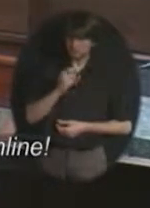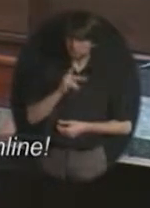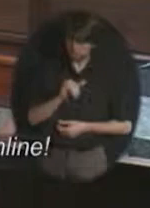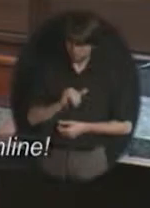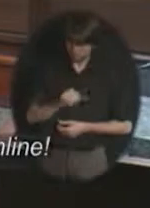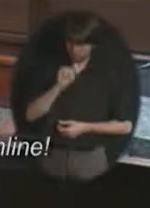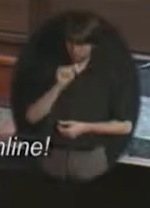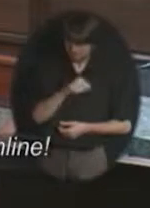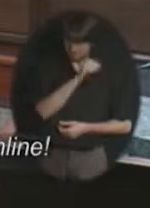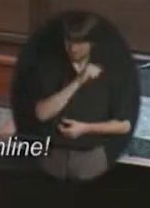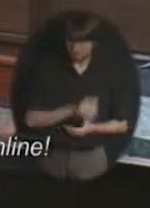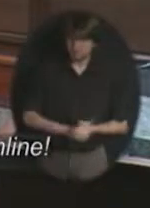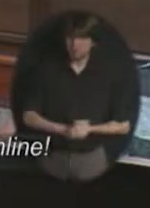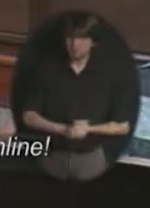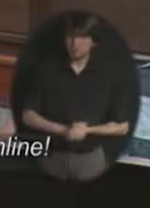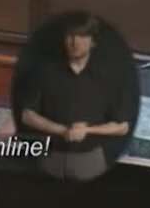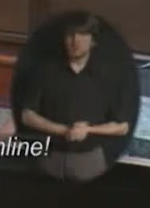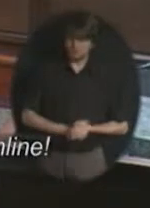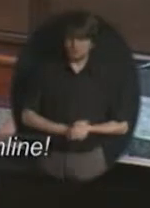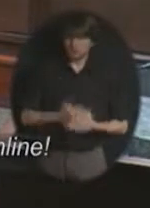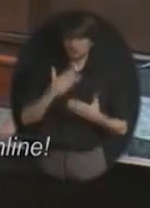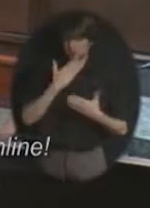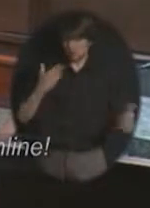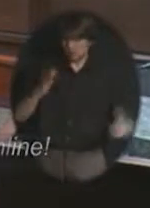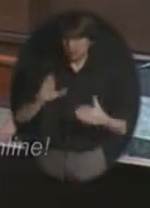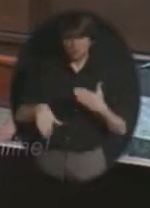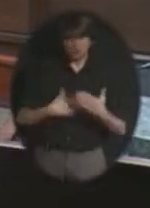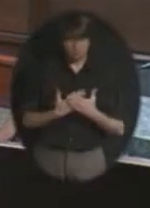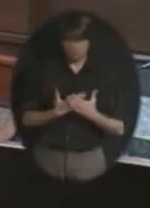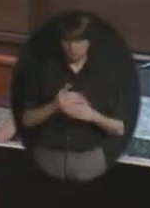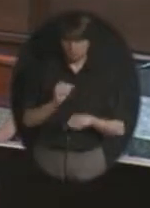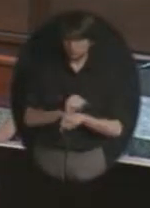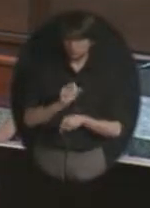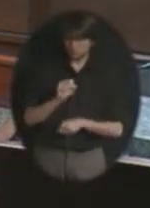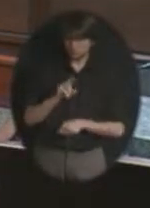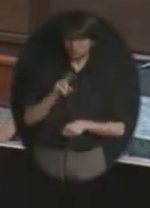for the work that you all do in our buildings. We are very appreciative. Thank